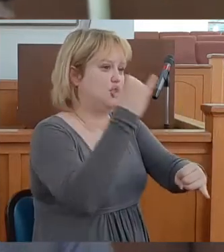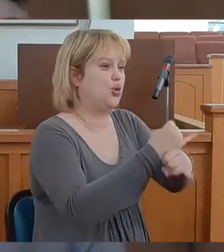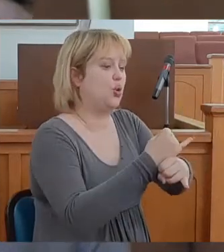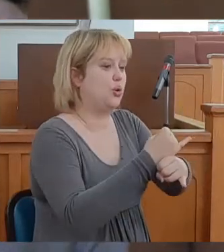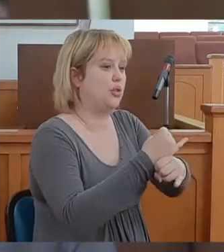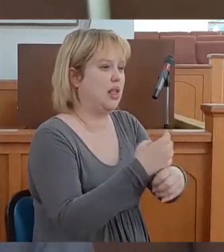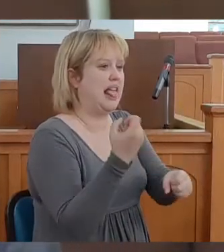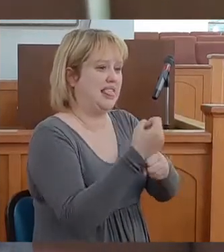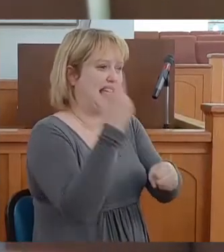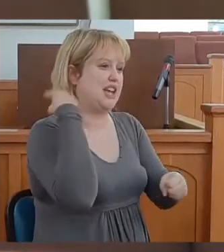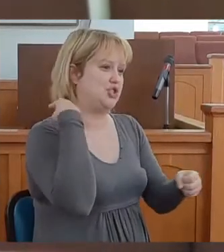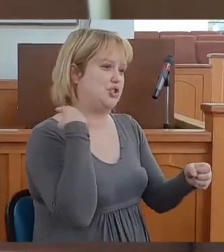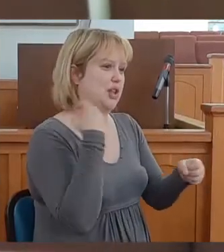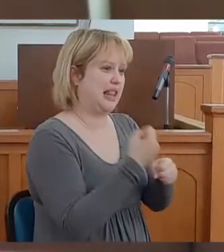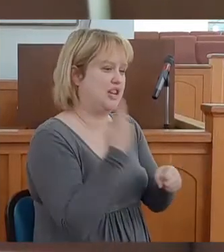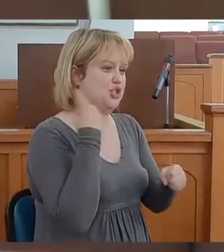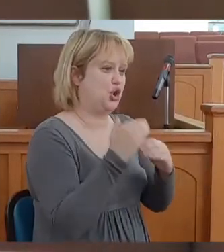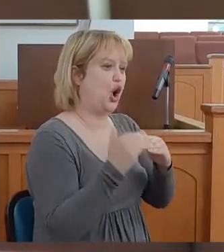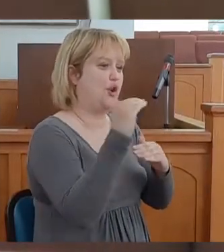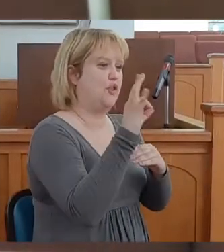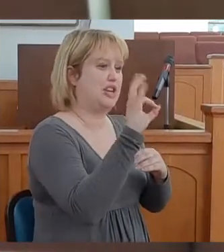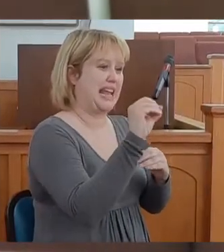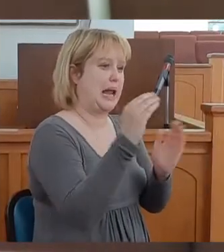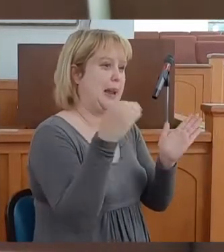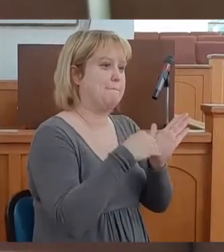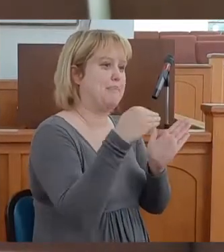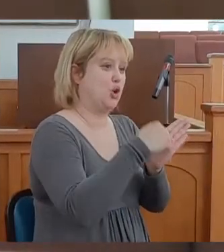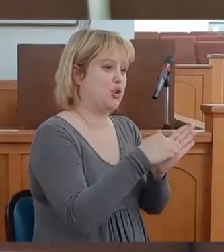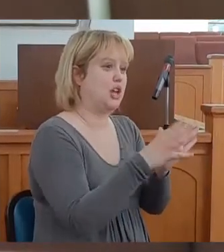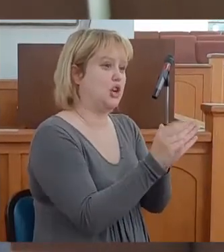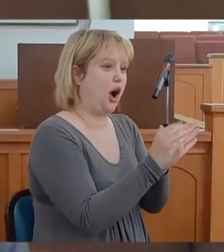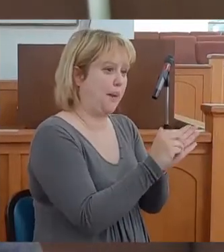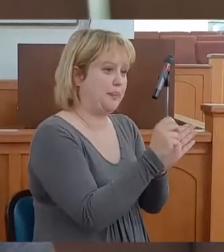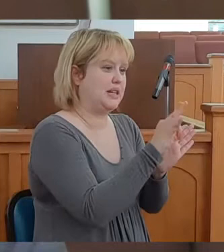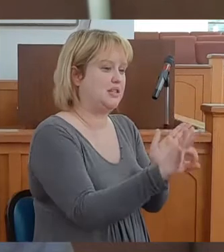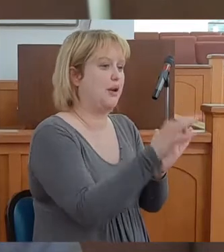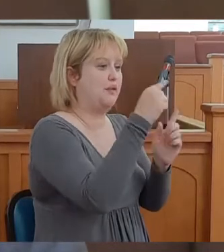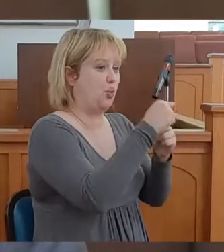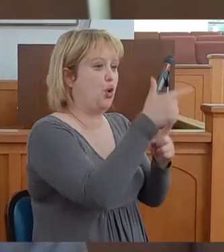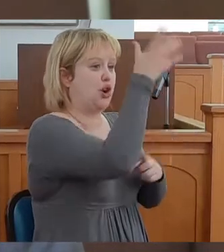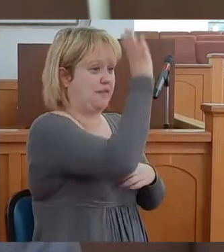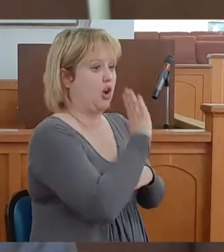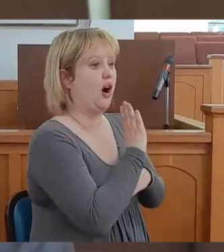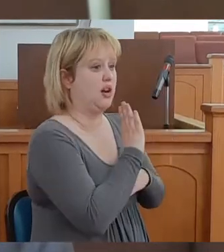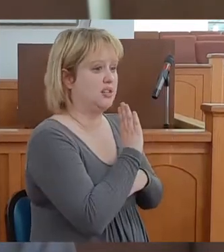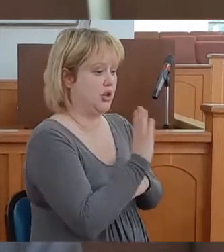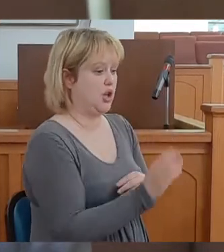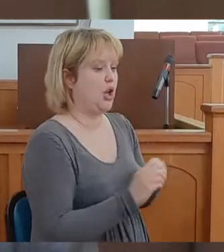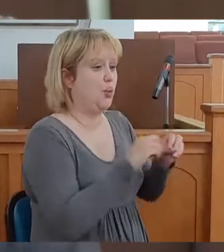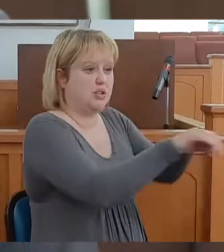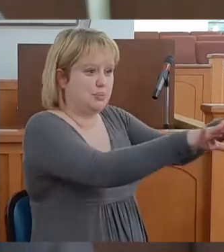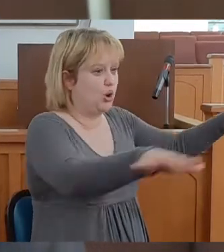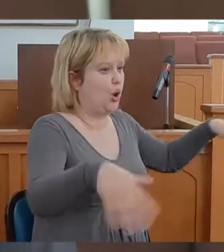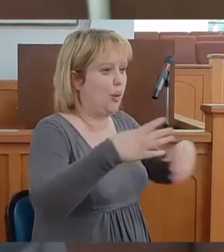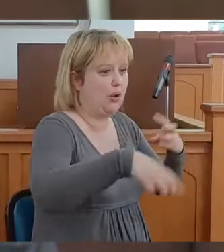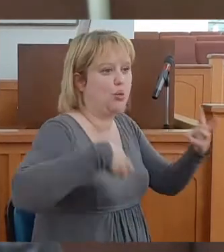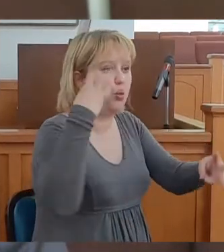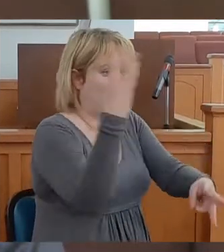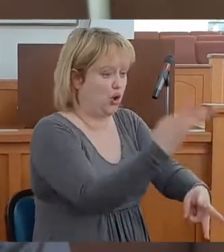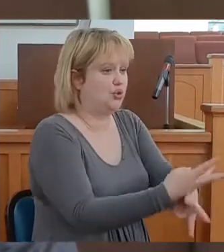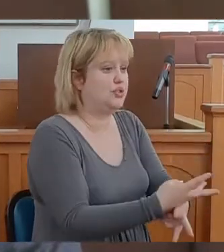Last year over 90 million copies of the word of God was placed around the world.